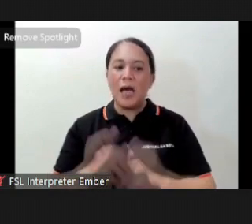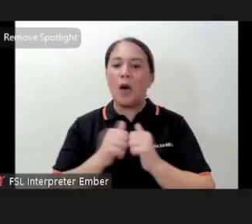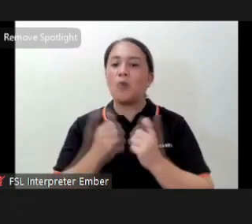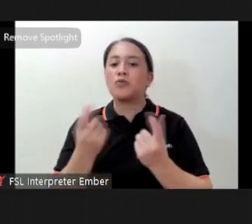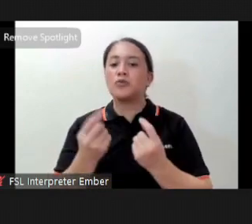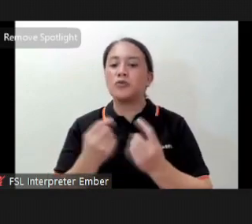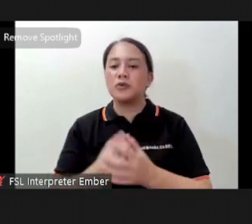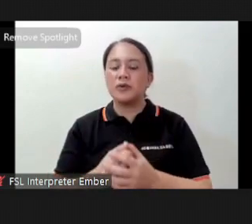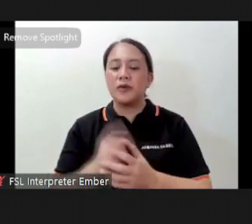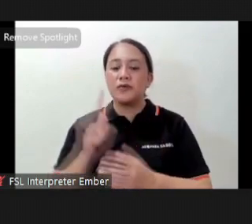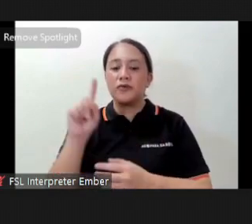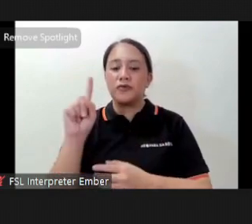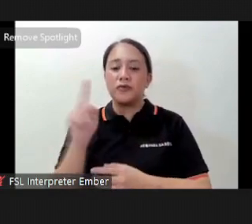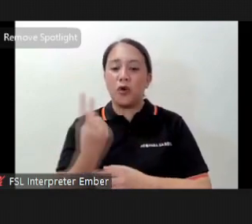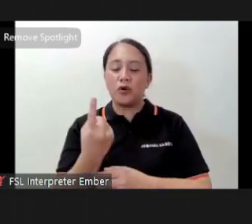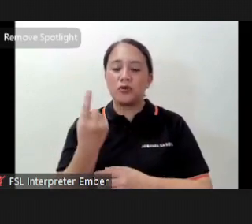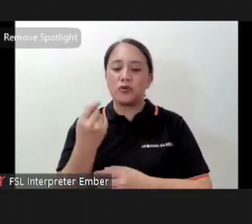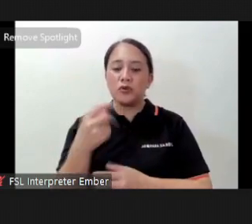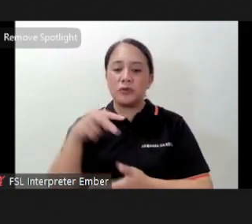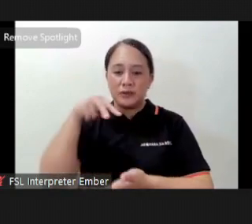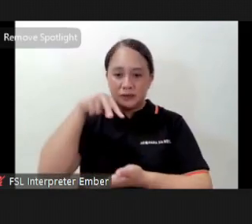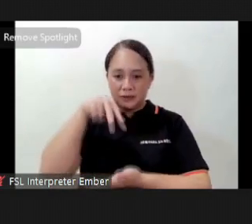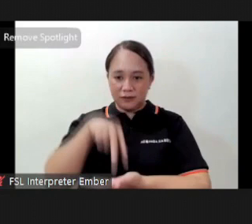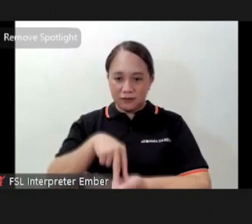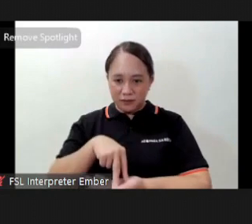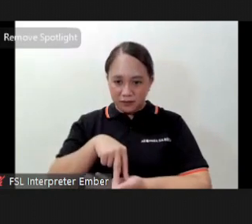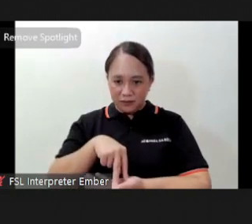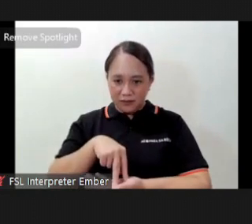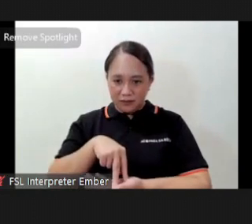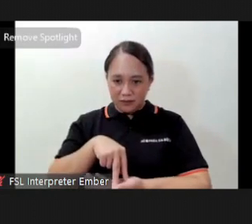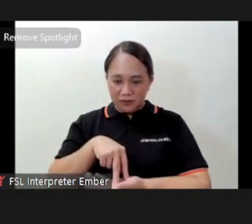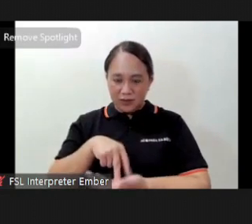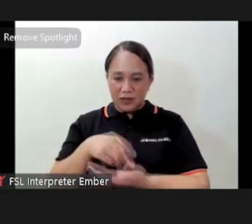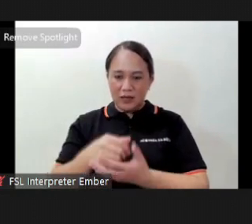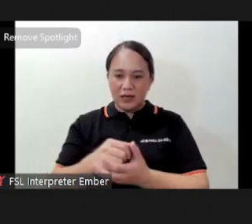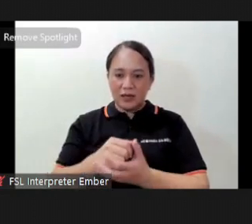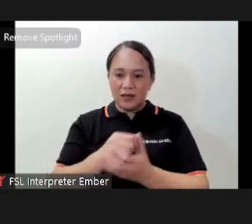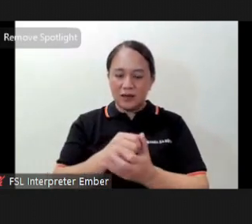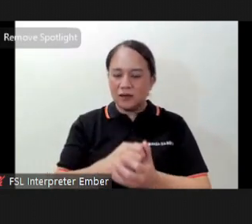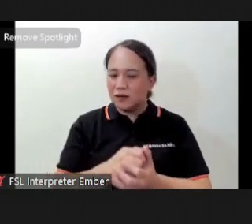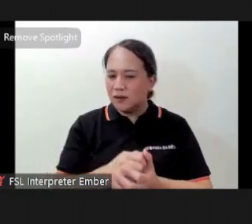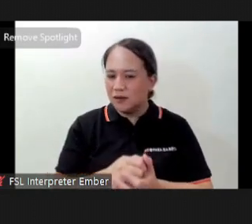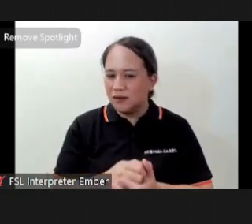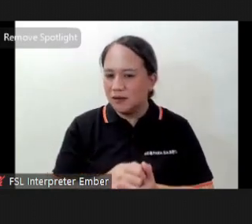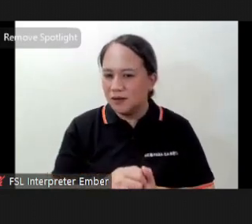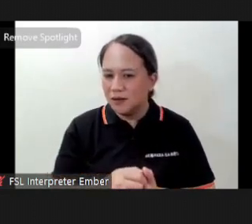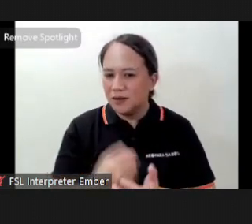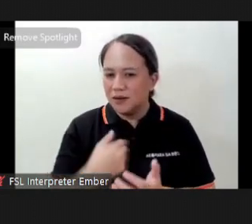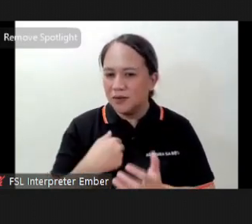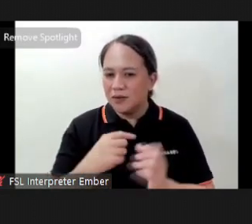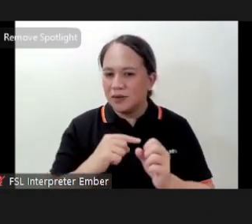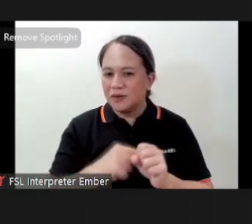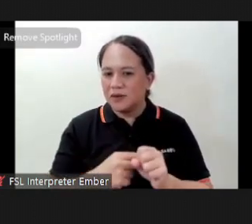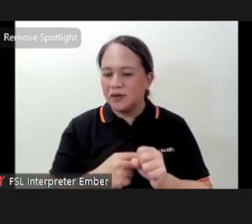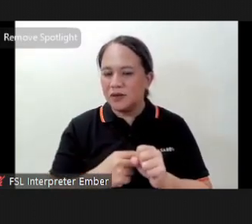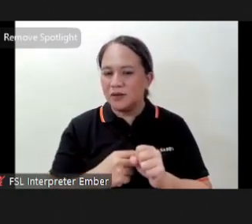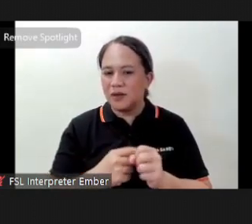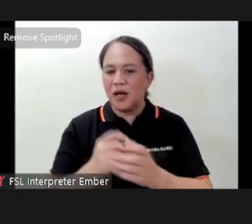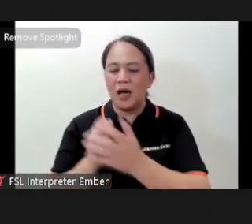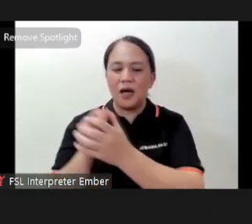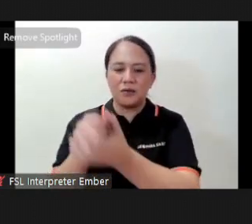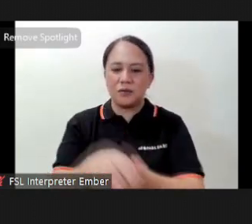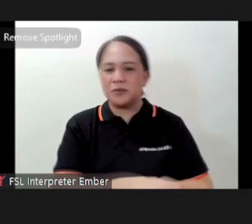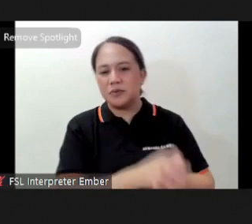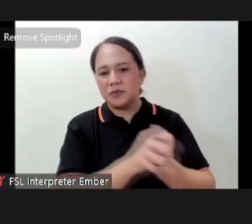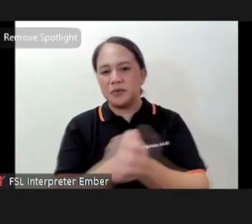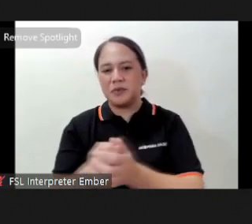exactly first you want to stand up tall you want to have a slight bend release and with that starting position you want to swing both arms to